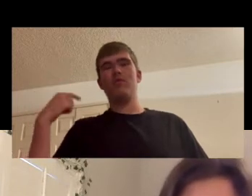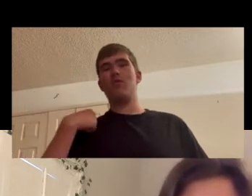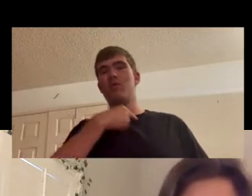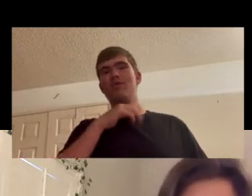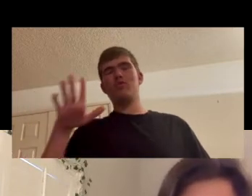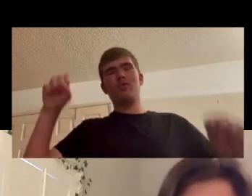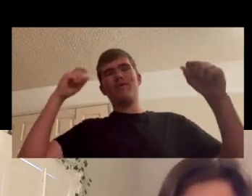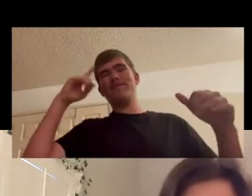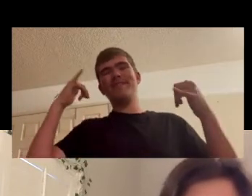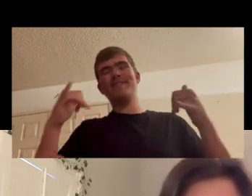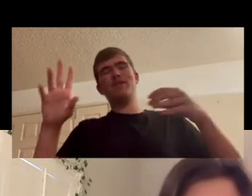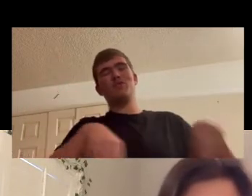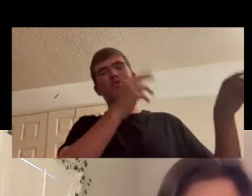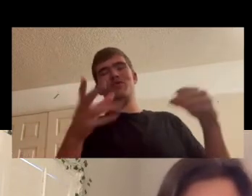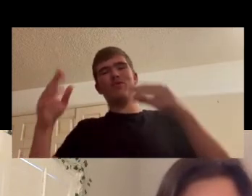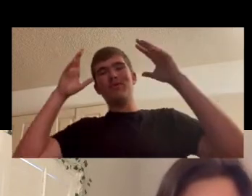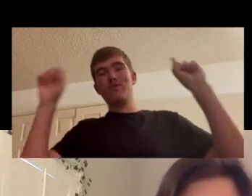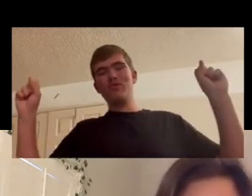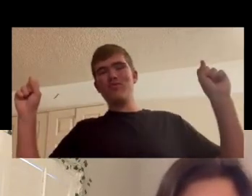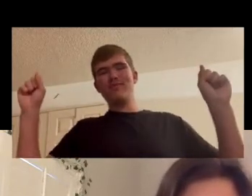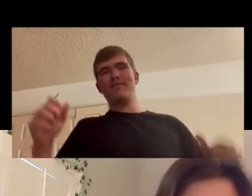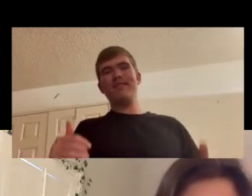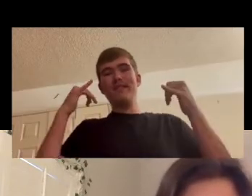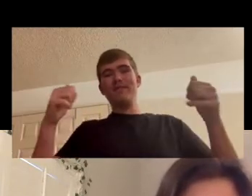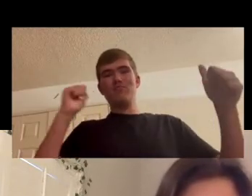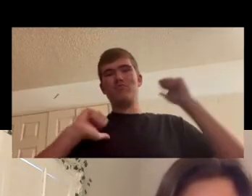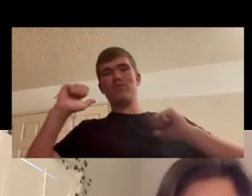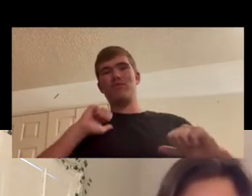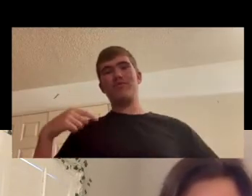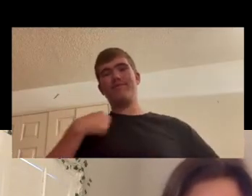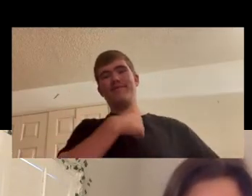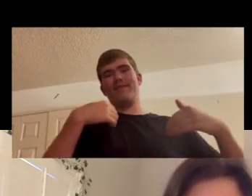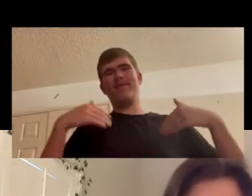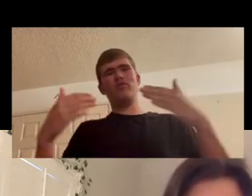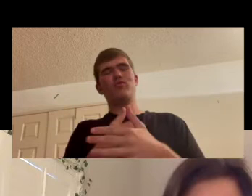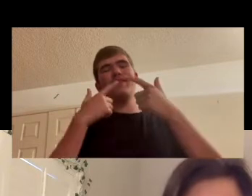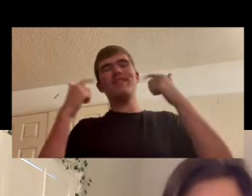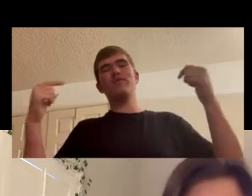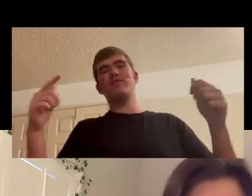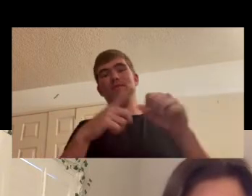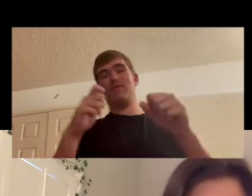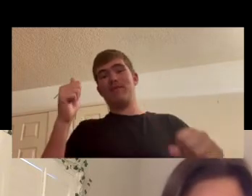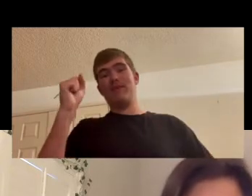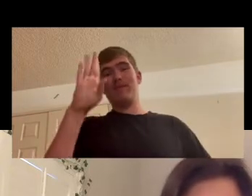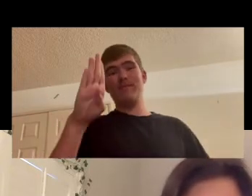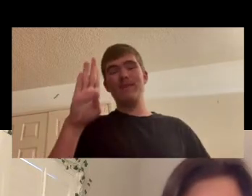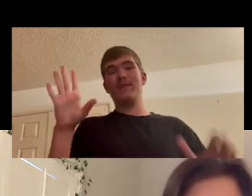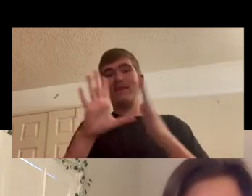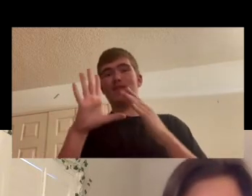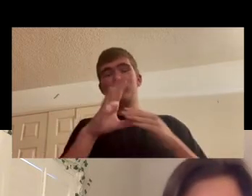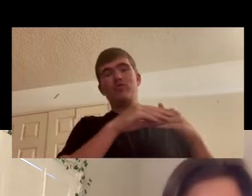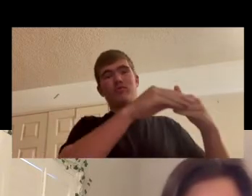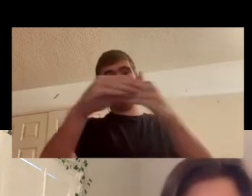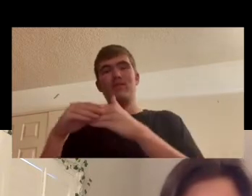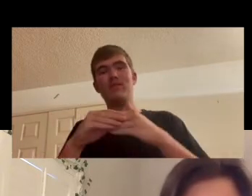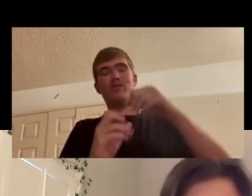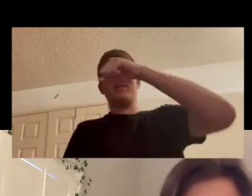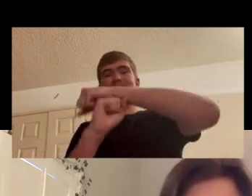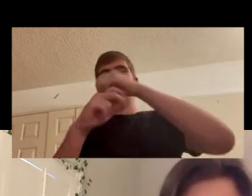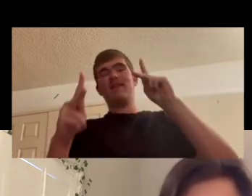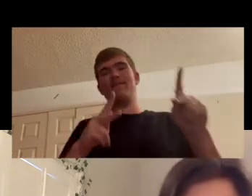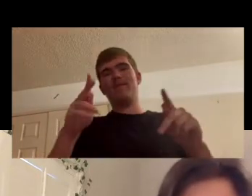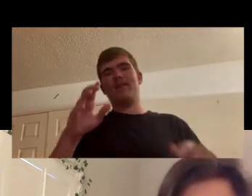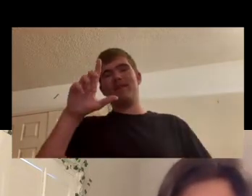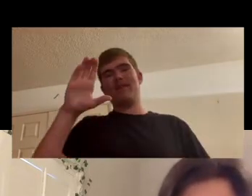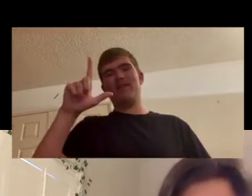today's torridor news in today's episode we have new announcements from asb senior steering and taft humanity club